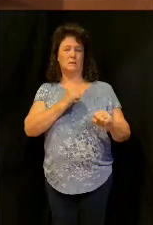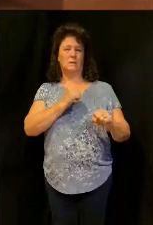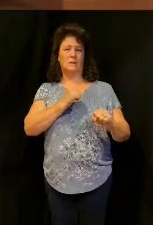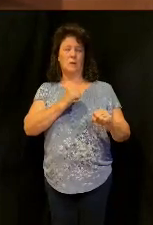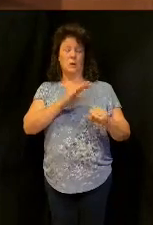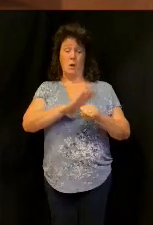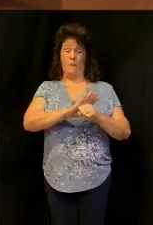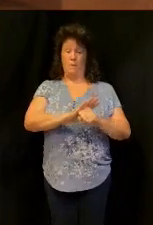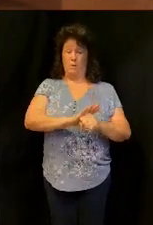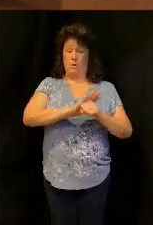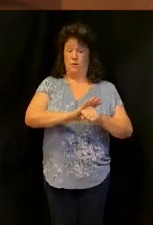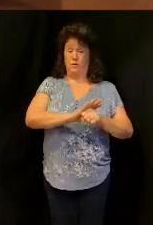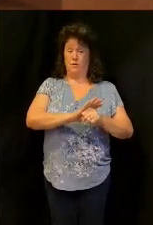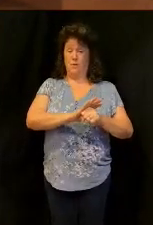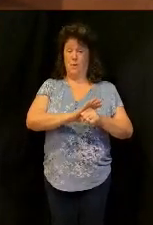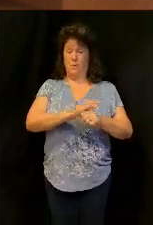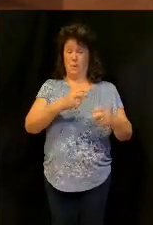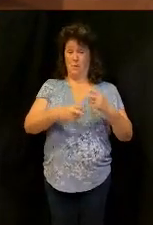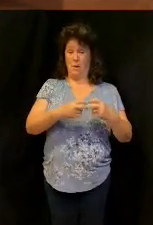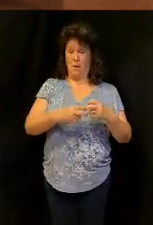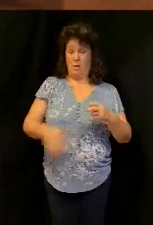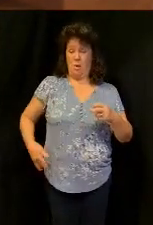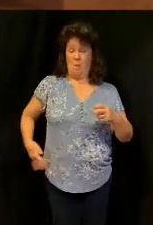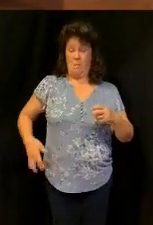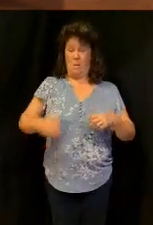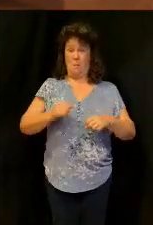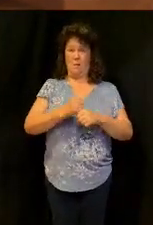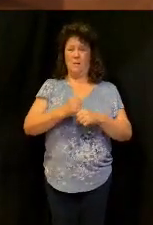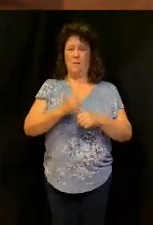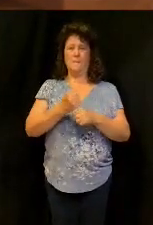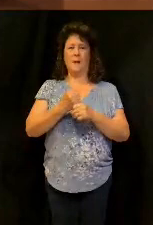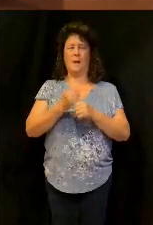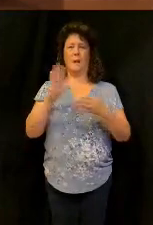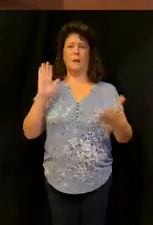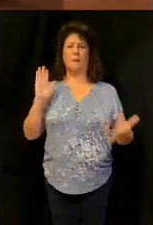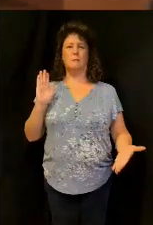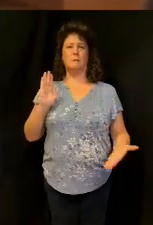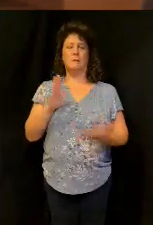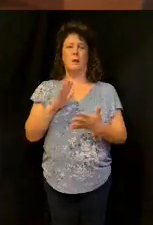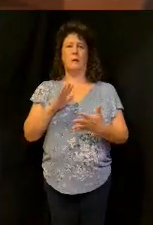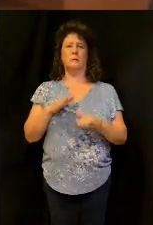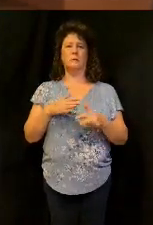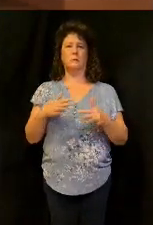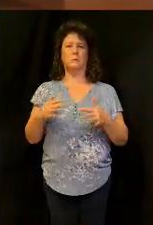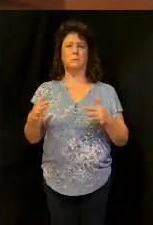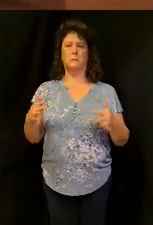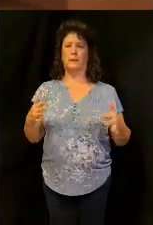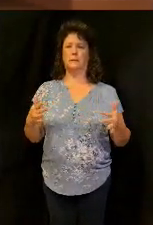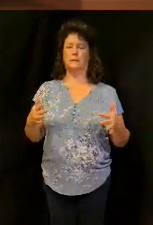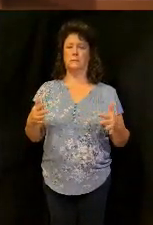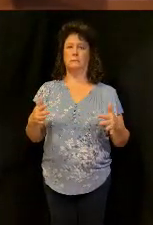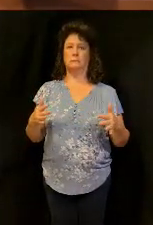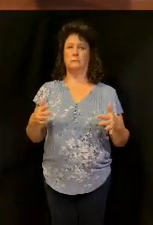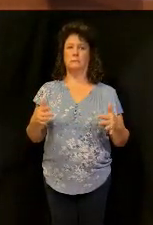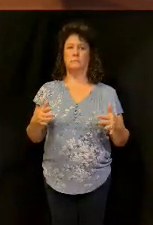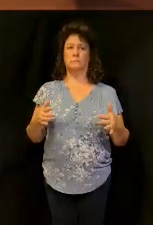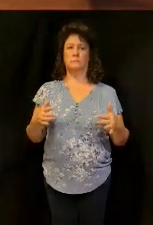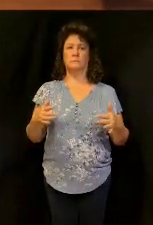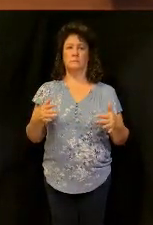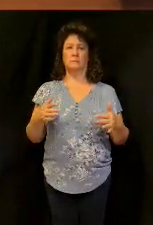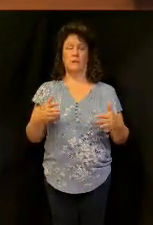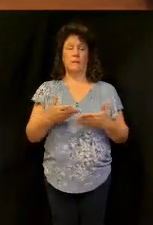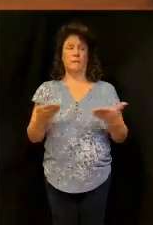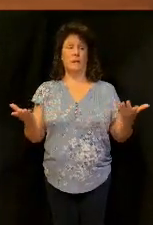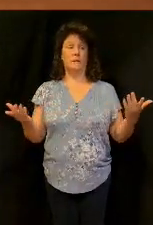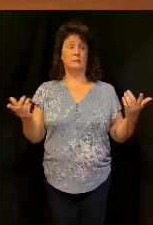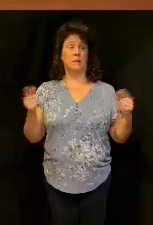pressure on it right? In order to relieve that spasm. This is the point. Listen here when things get